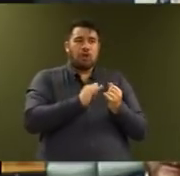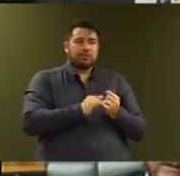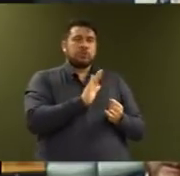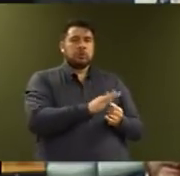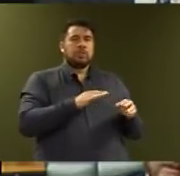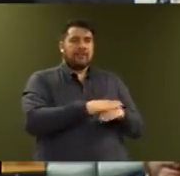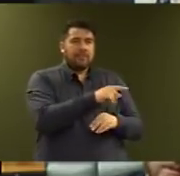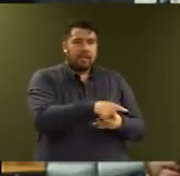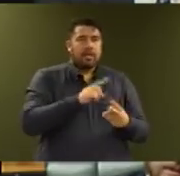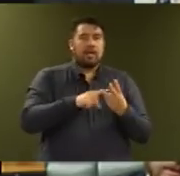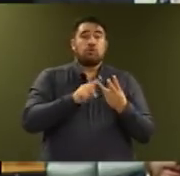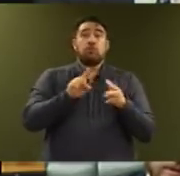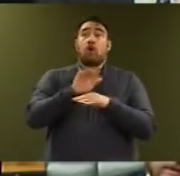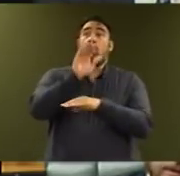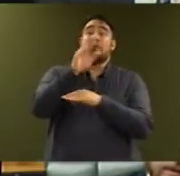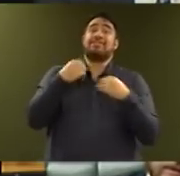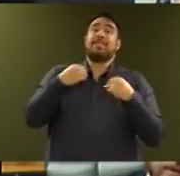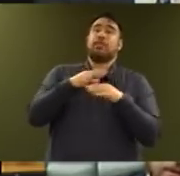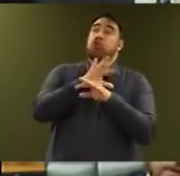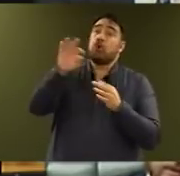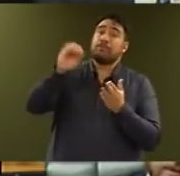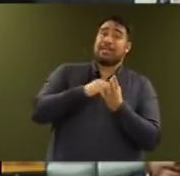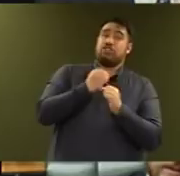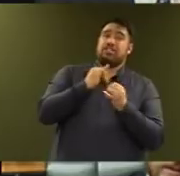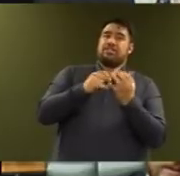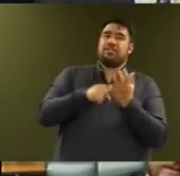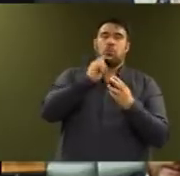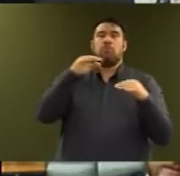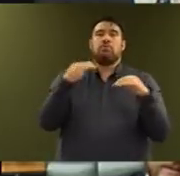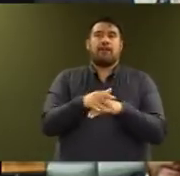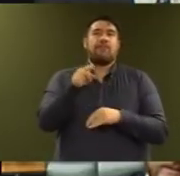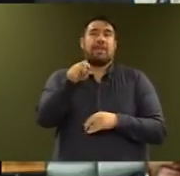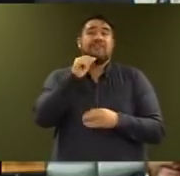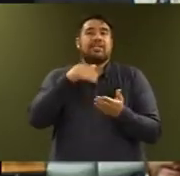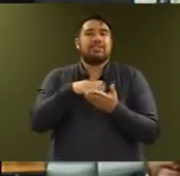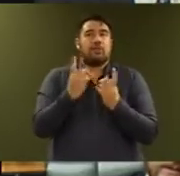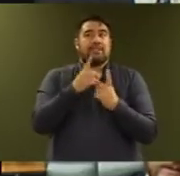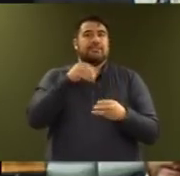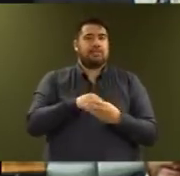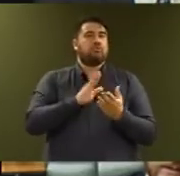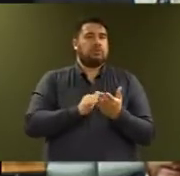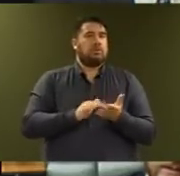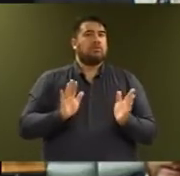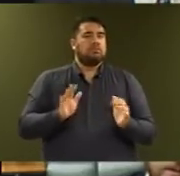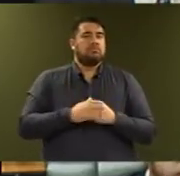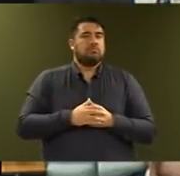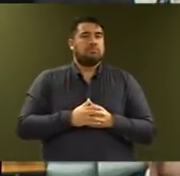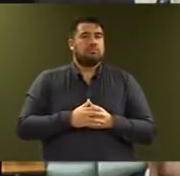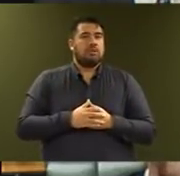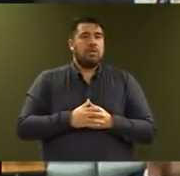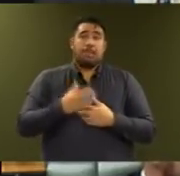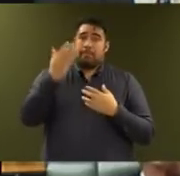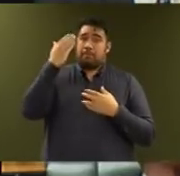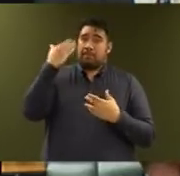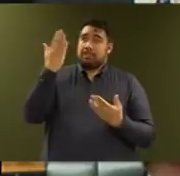loophole on offshore companies avoiding GST on low-value goods sold locally. We must manage the country's